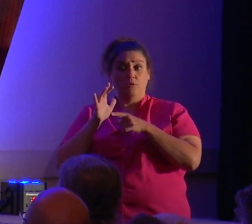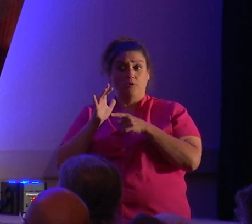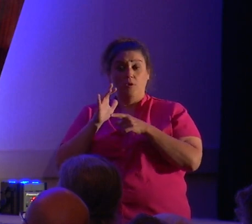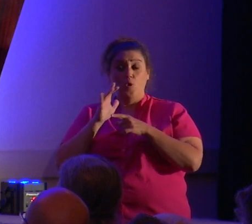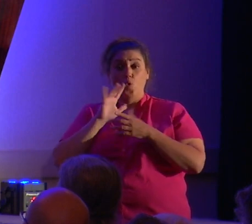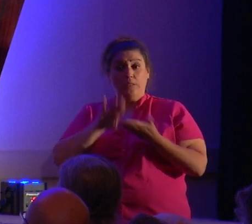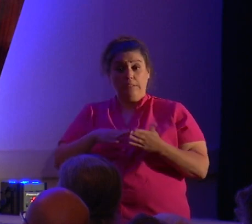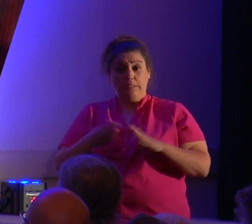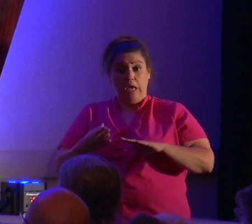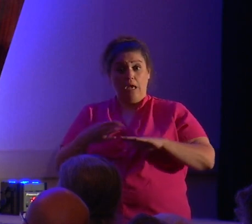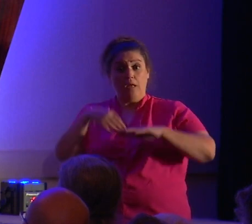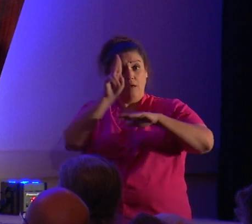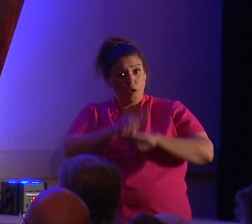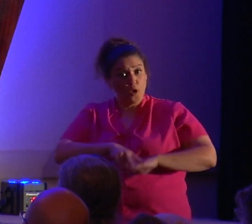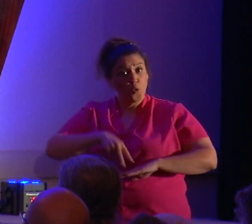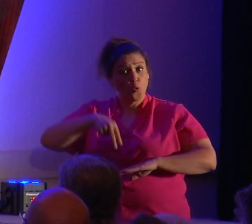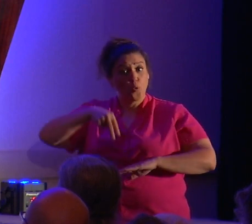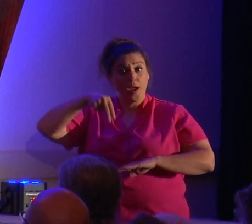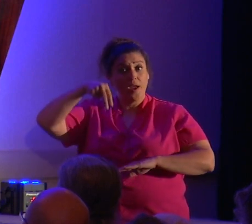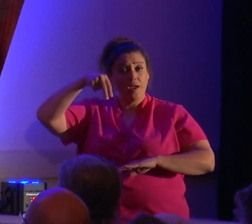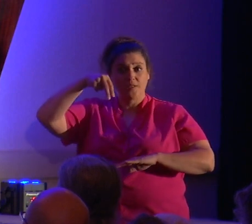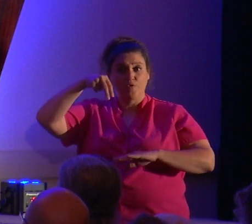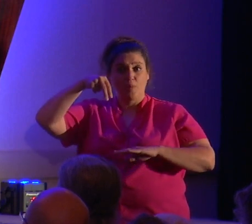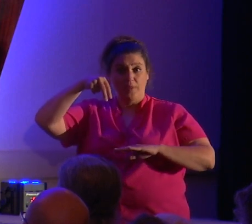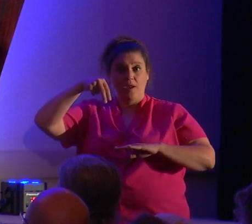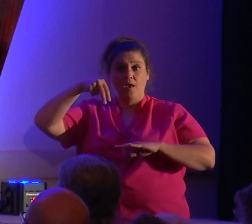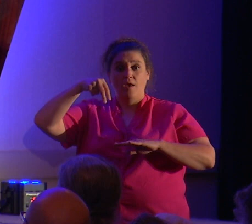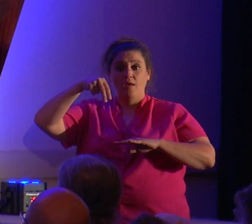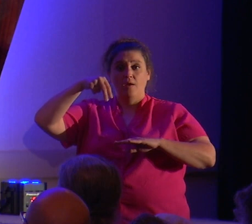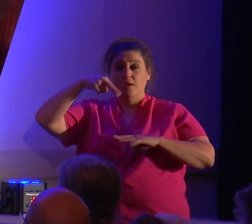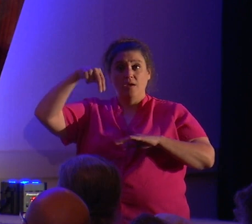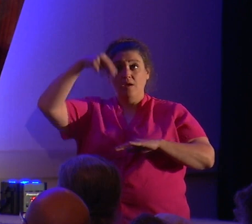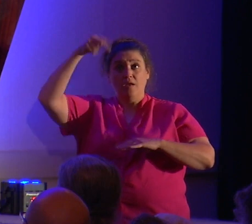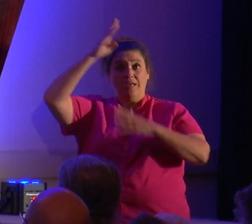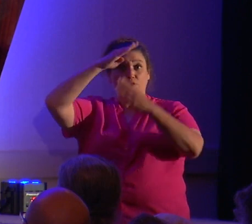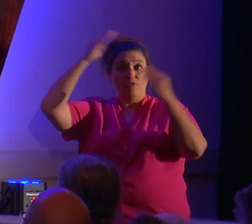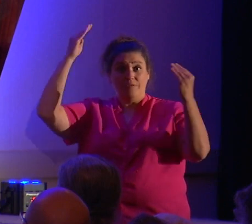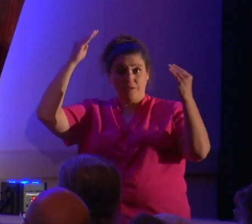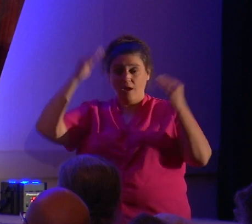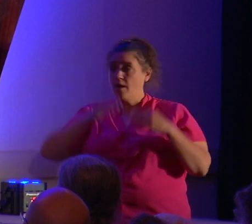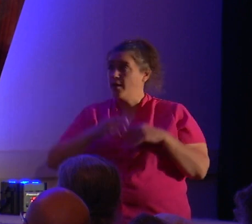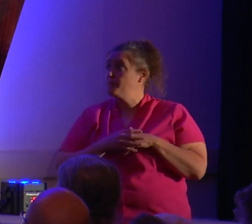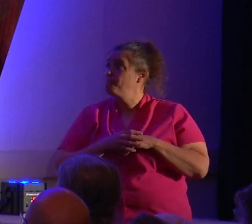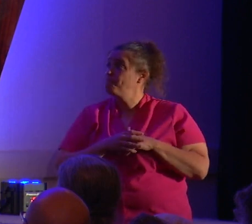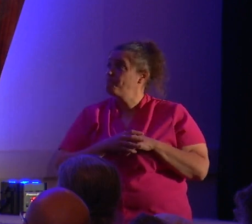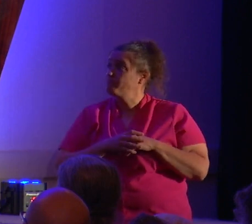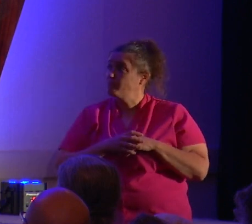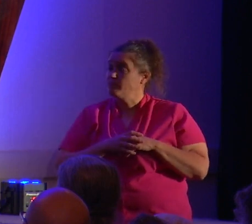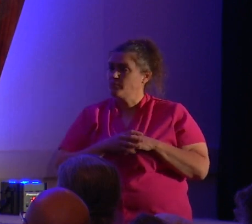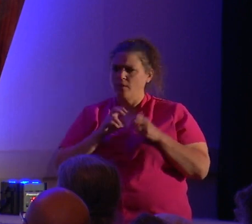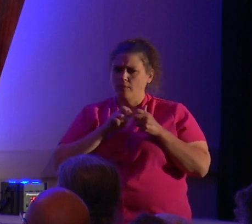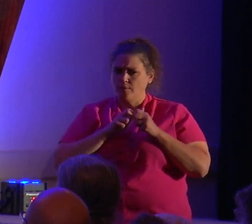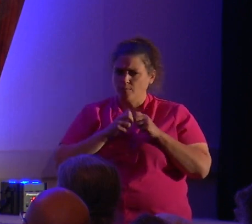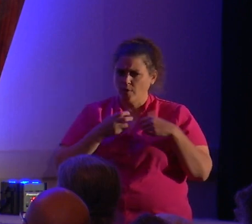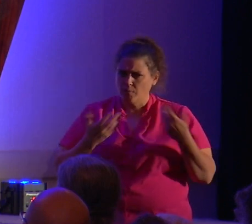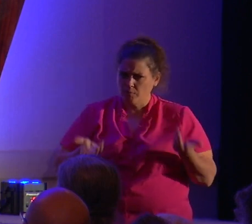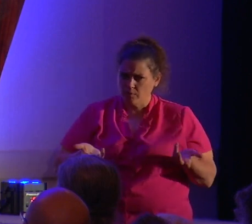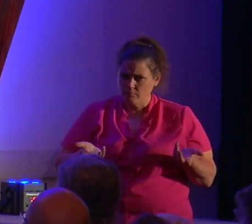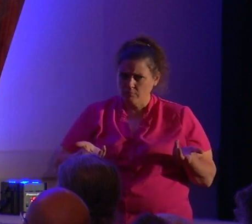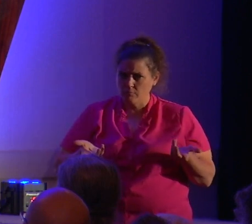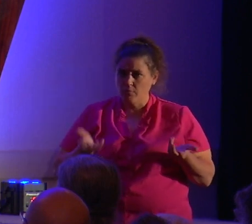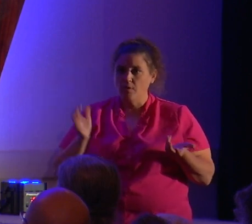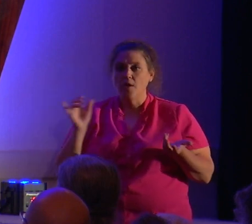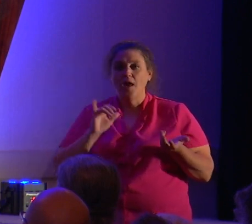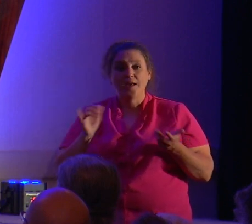the dead and walked out of his tomb and went up into the sky. The problem is that it's just as likely